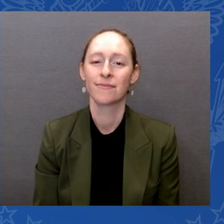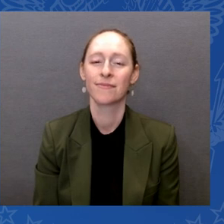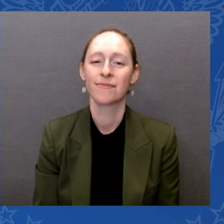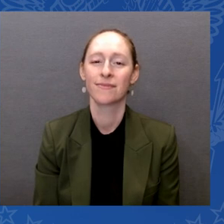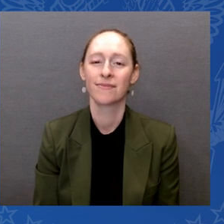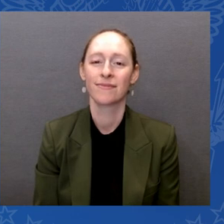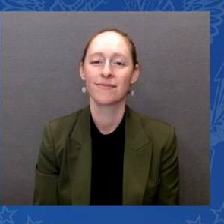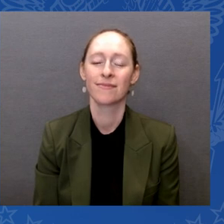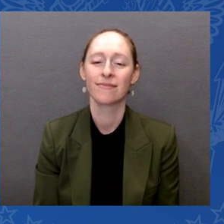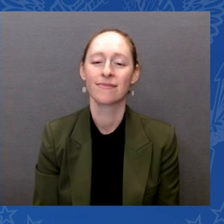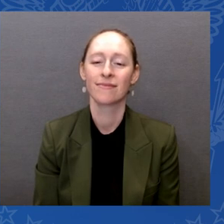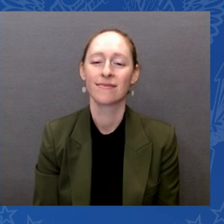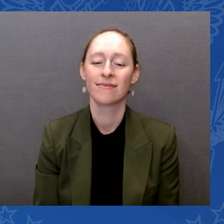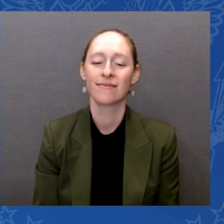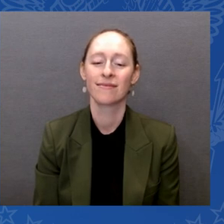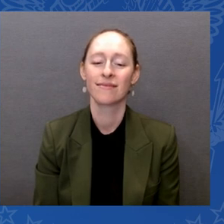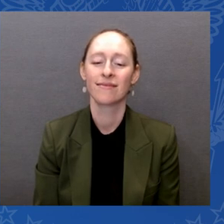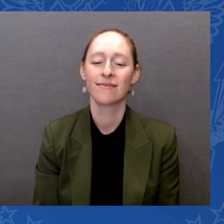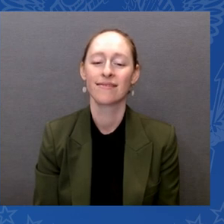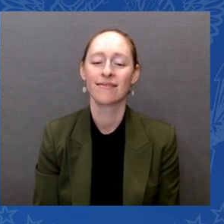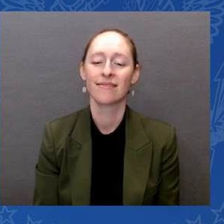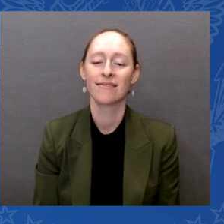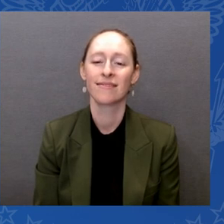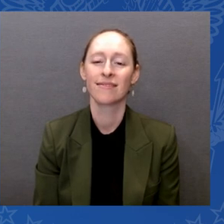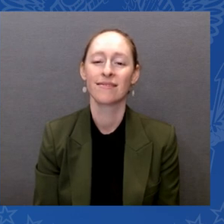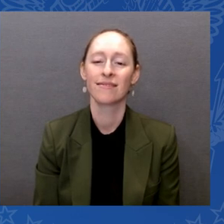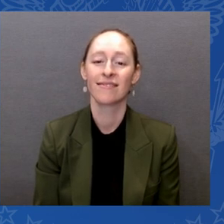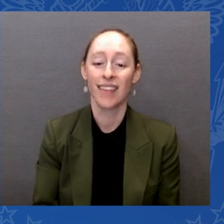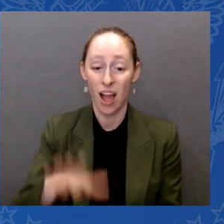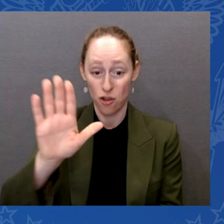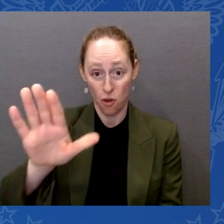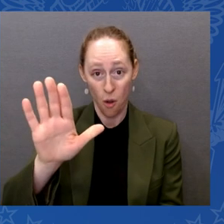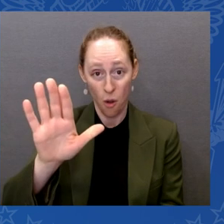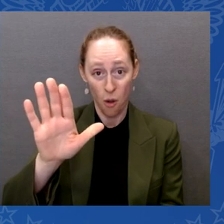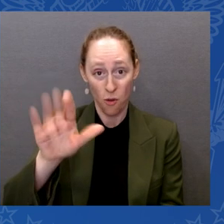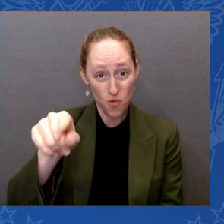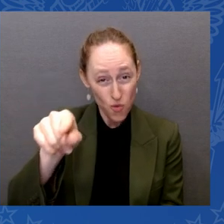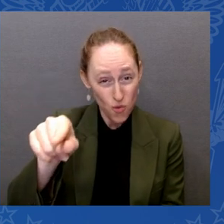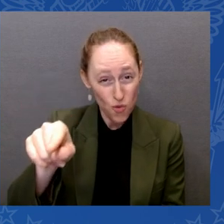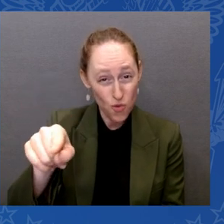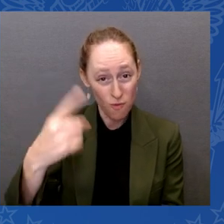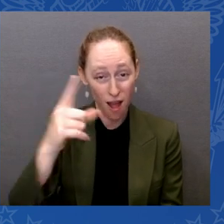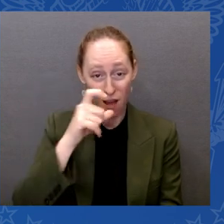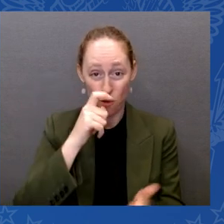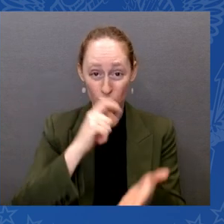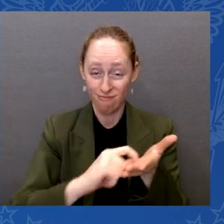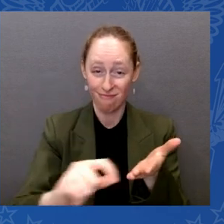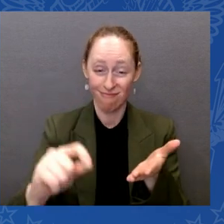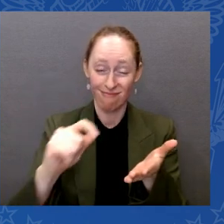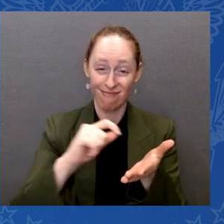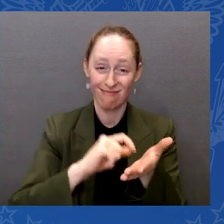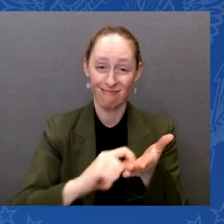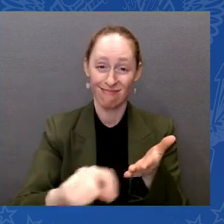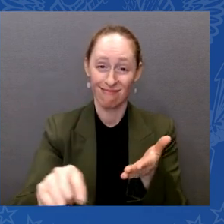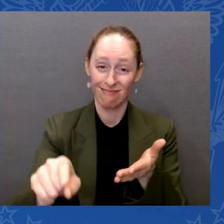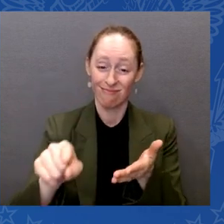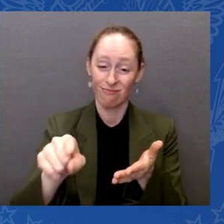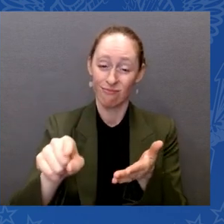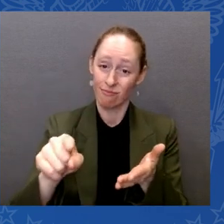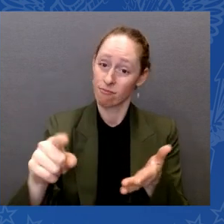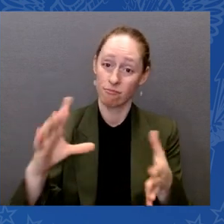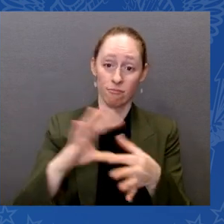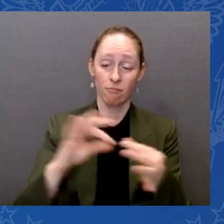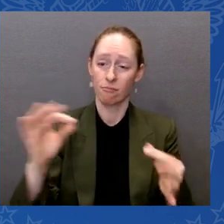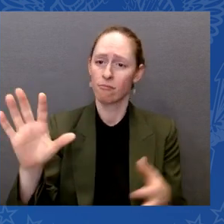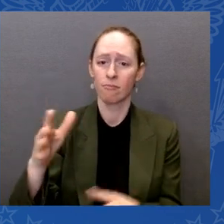All right, these are your words. We are not the problem. We are problem-solving.